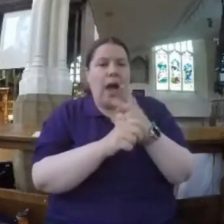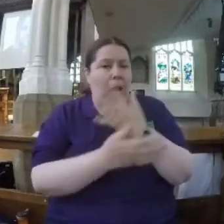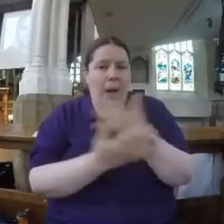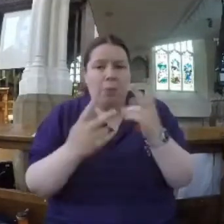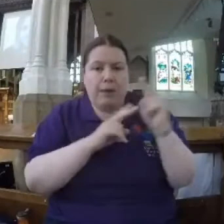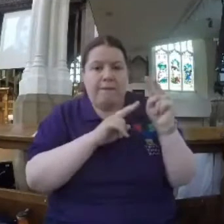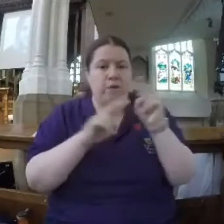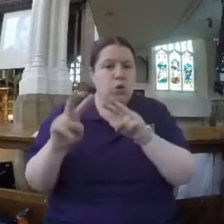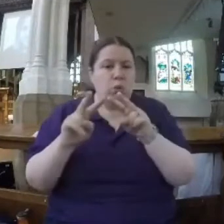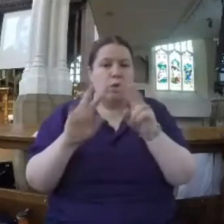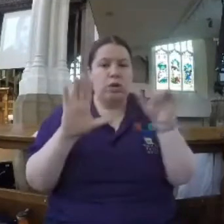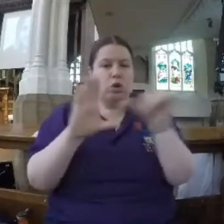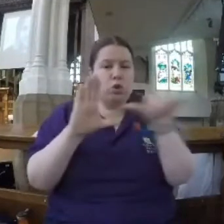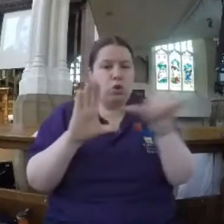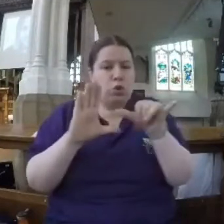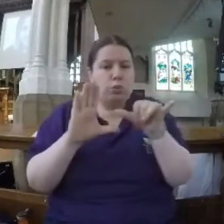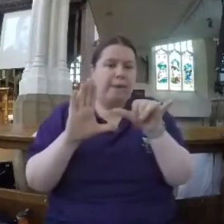Jim have there been on the YouTube channel?